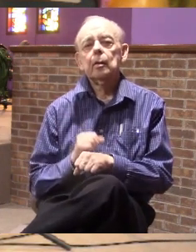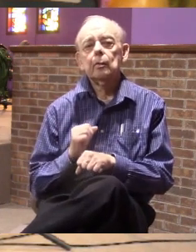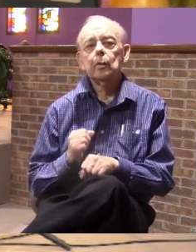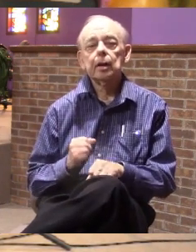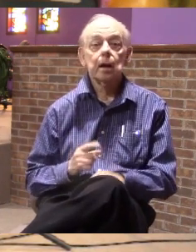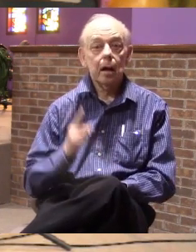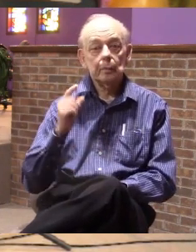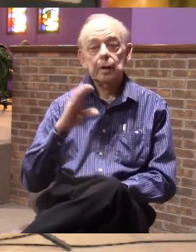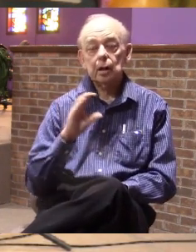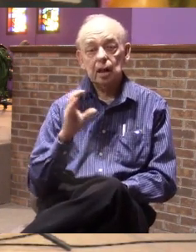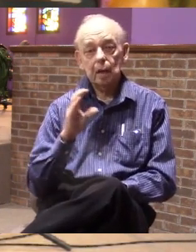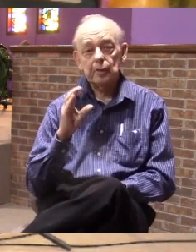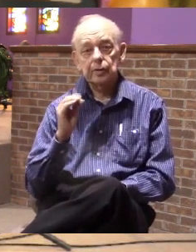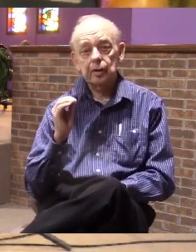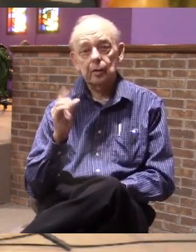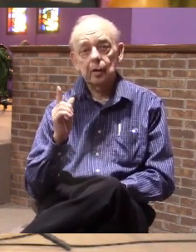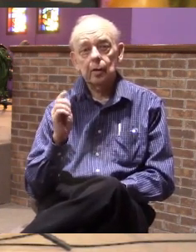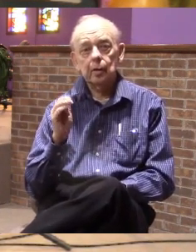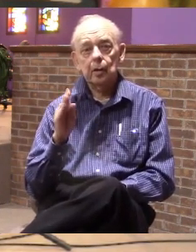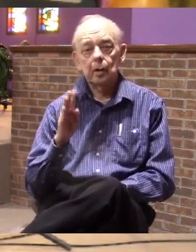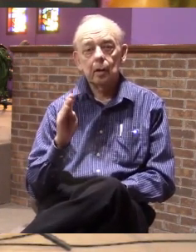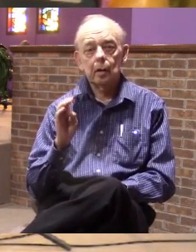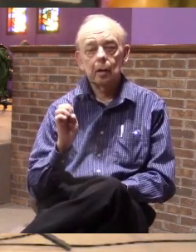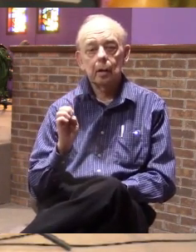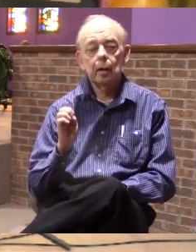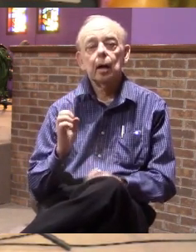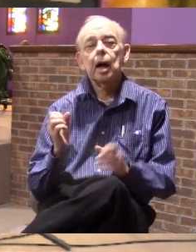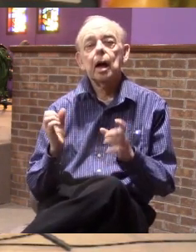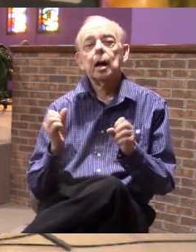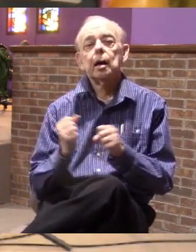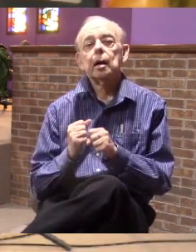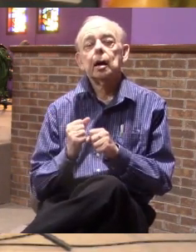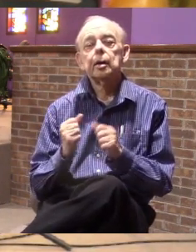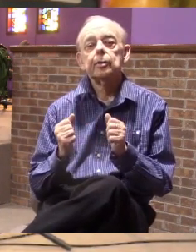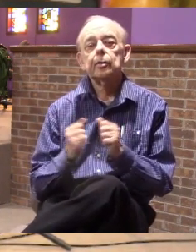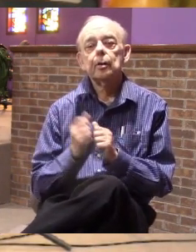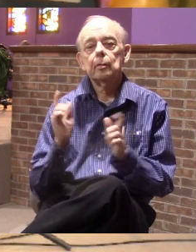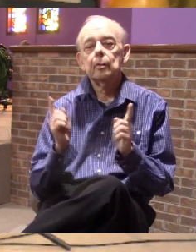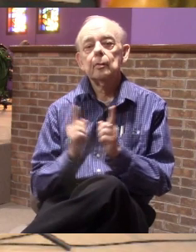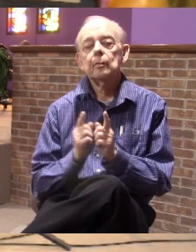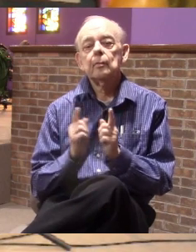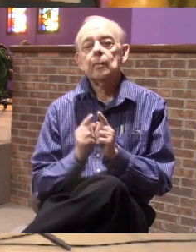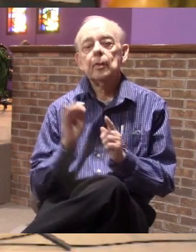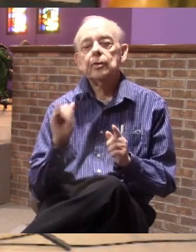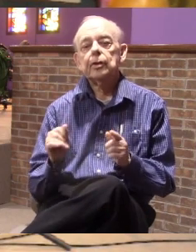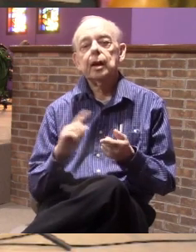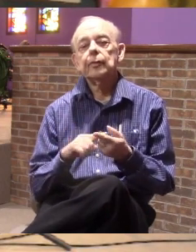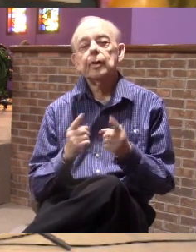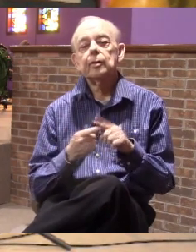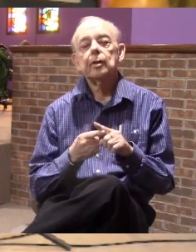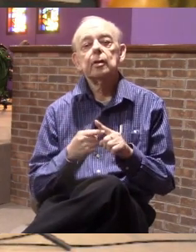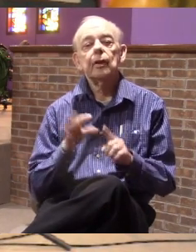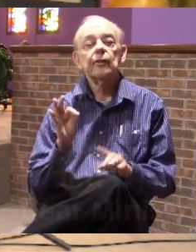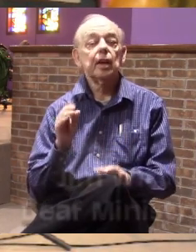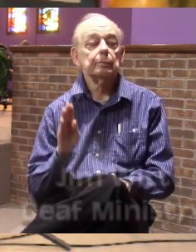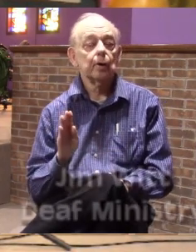Columbus. And I got to meet him, and we stayed friends on Facebook and